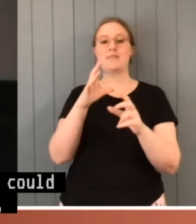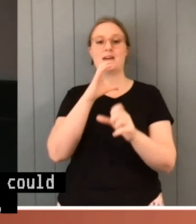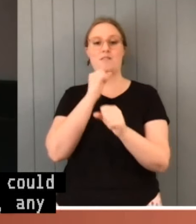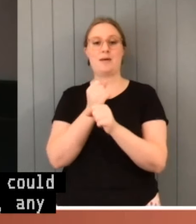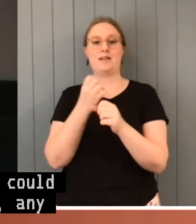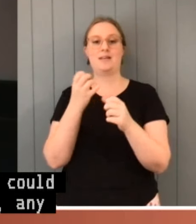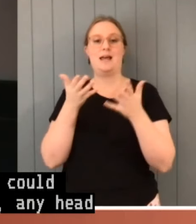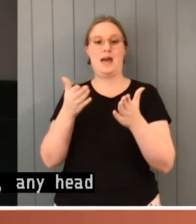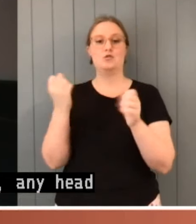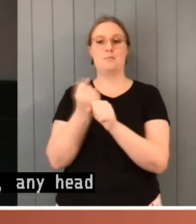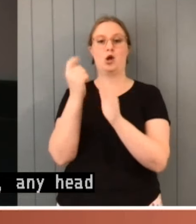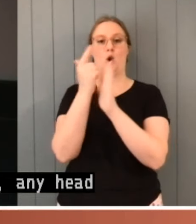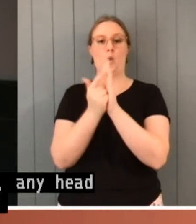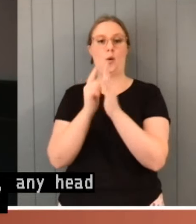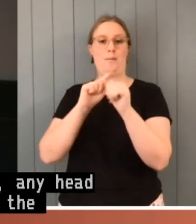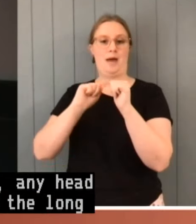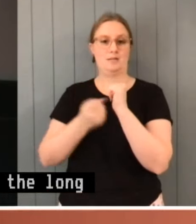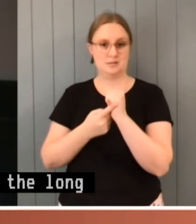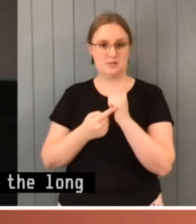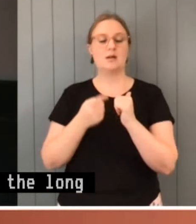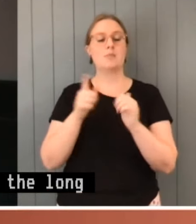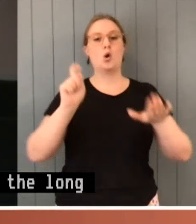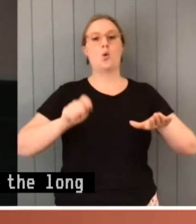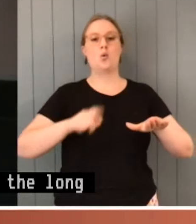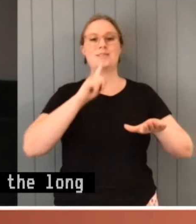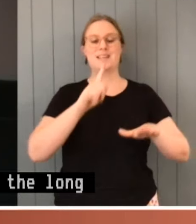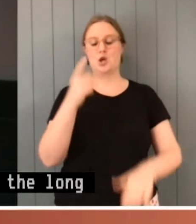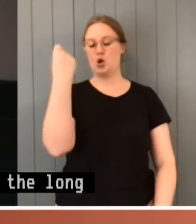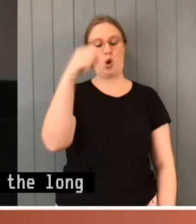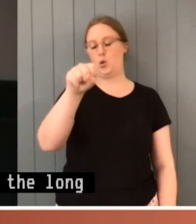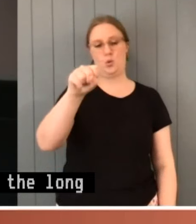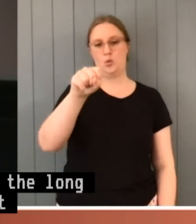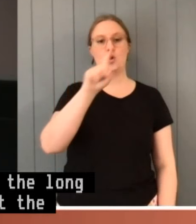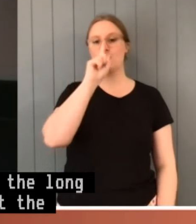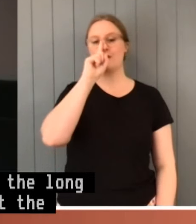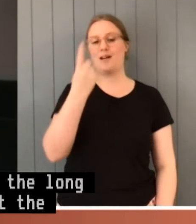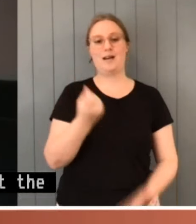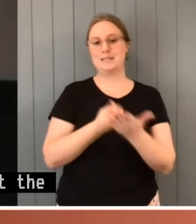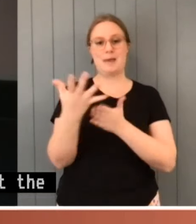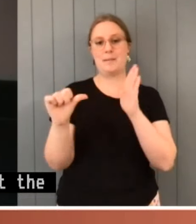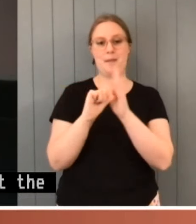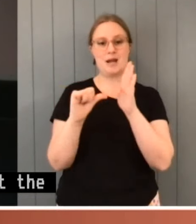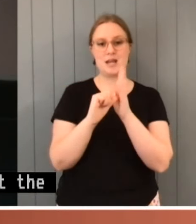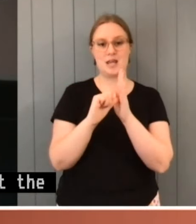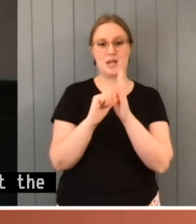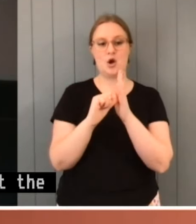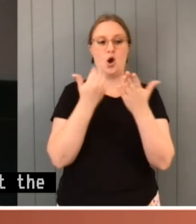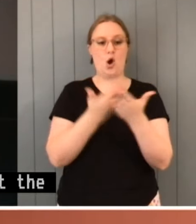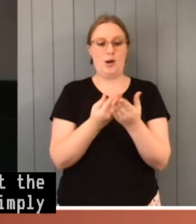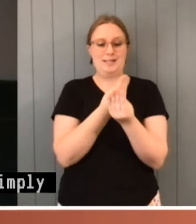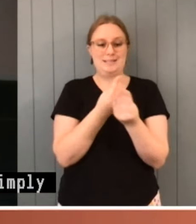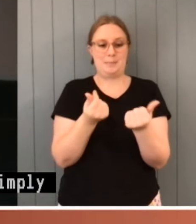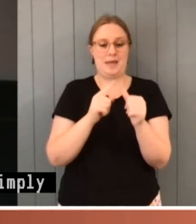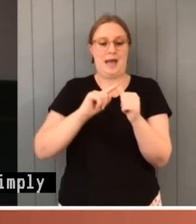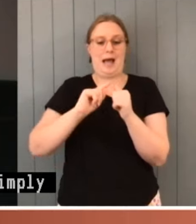the long and the short of it is that the court said, no, you can't simply spend money on something about which a law might have been made,